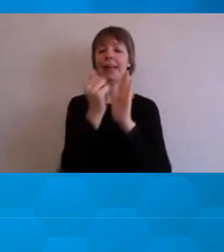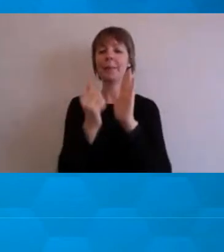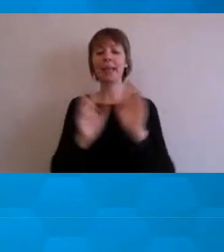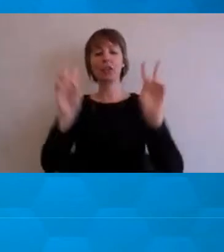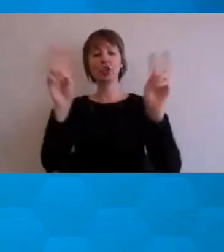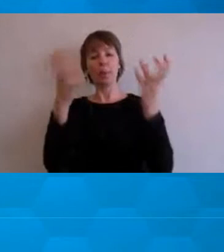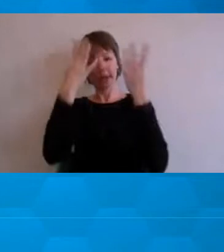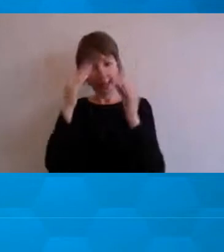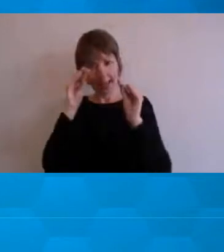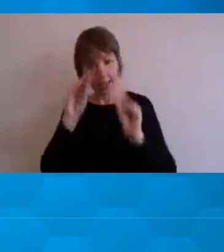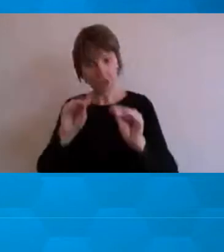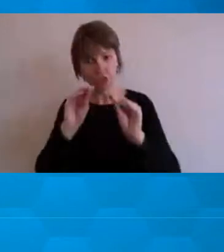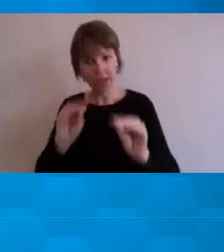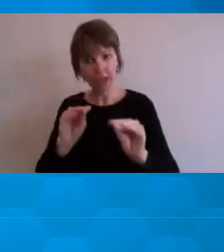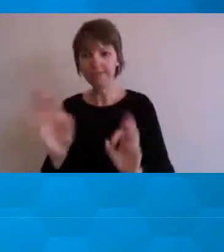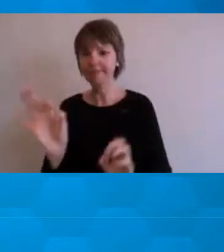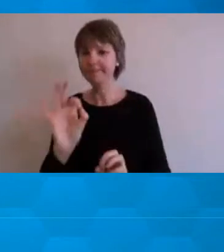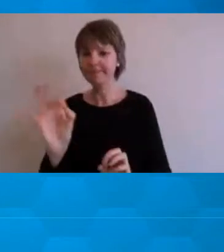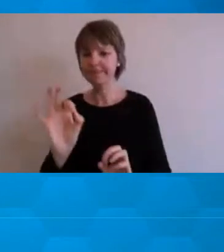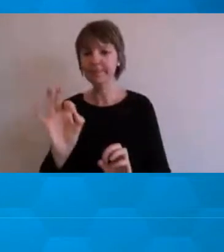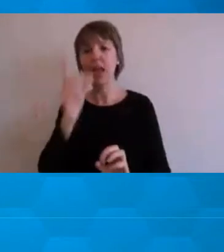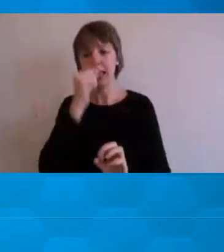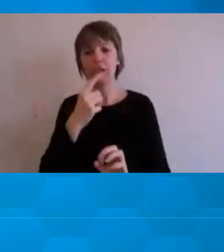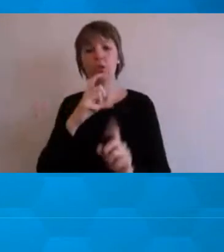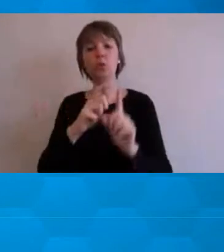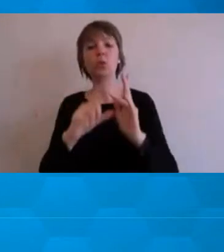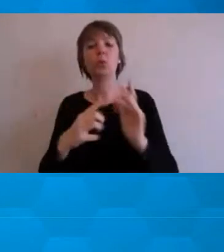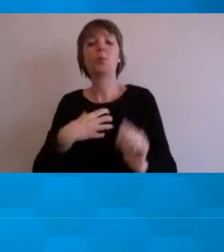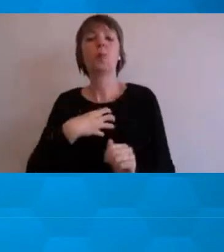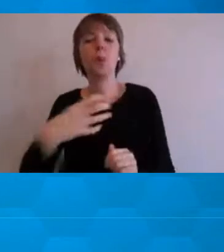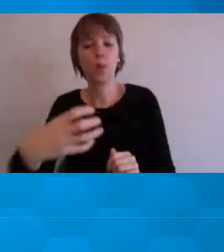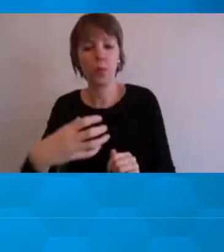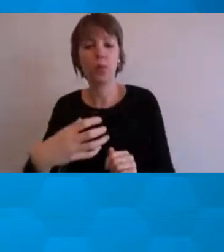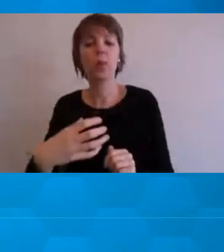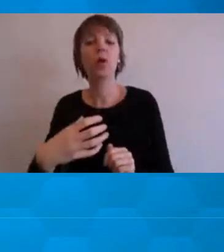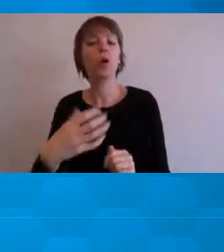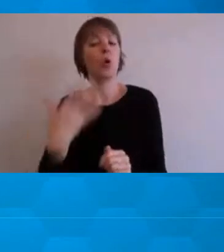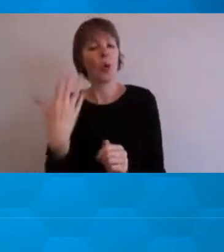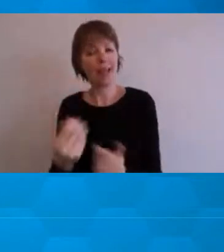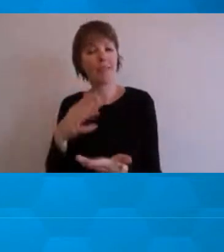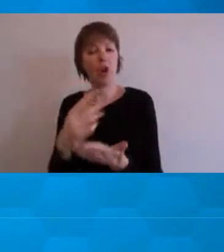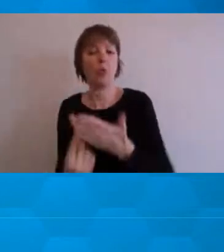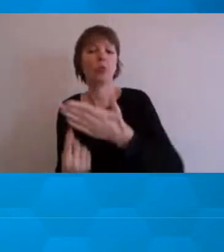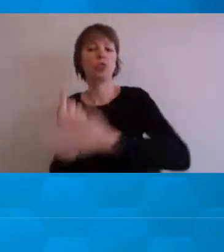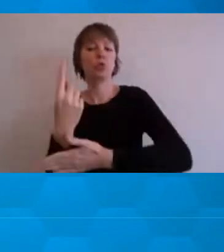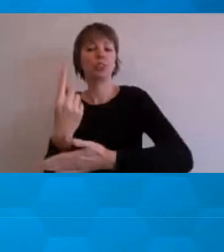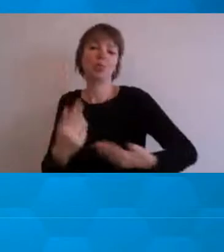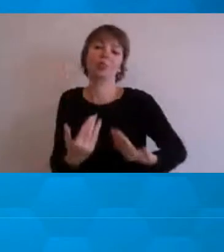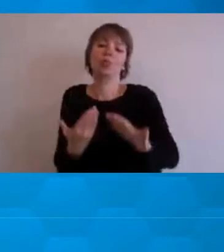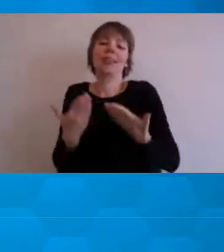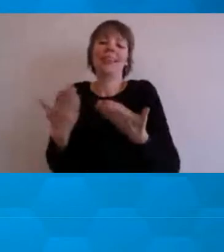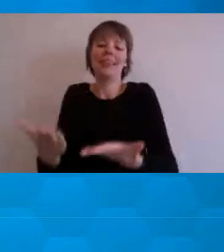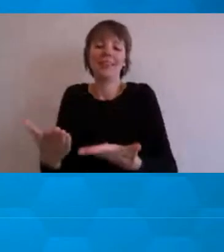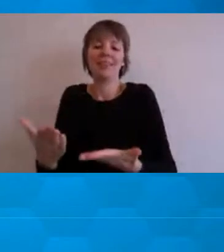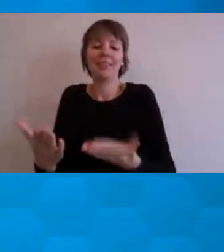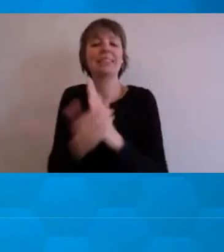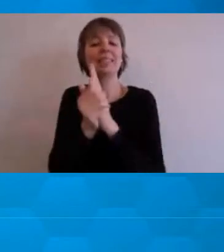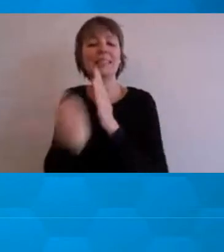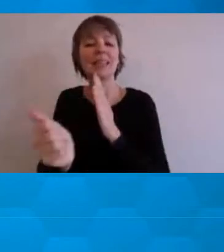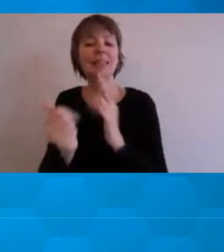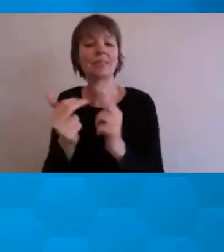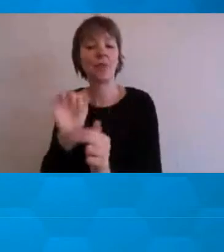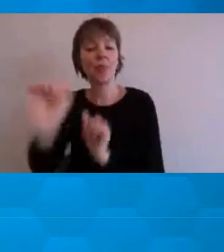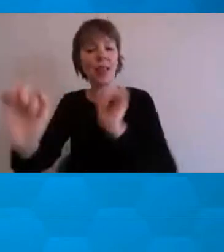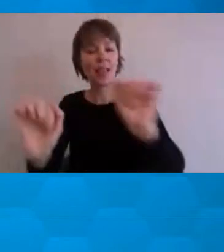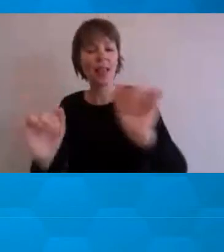marvelous opportunity with our students to also be able to give them life skills and really be sort of, you know,